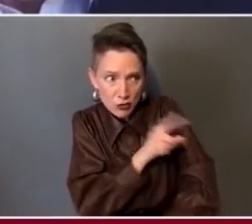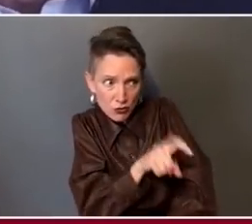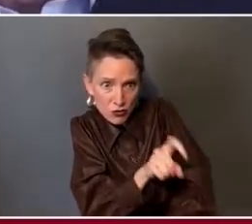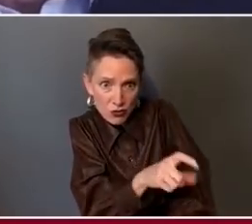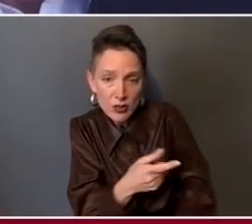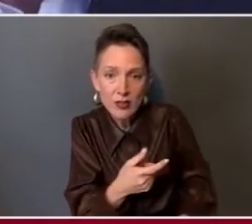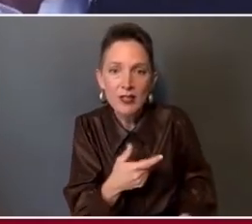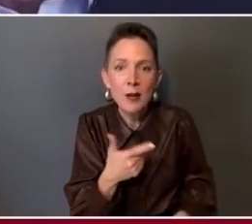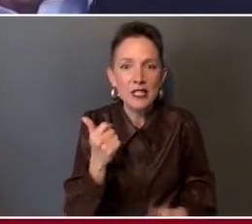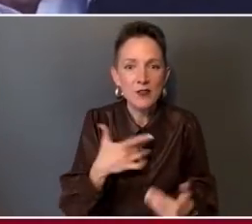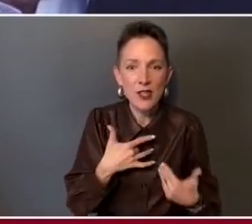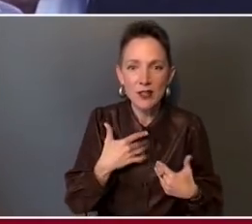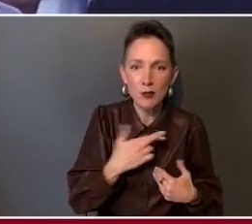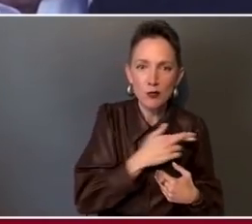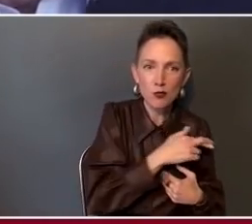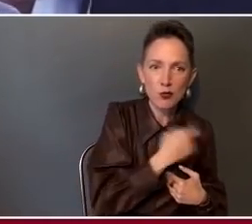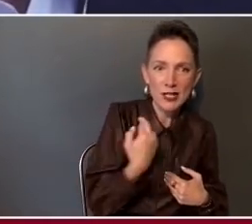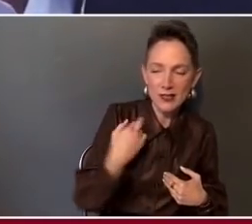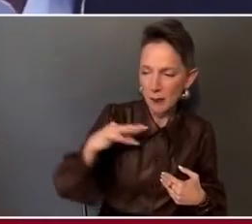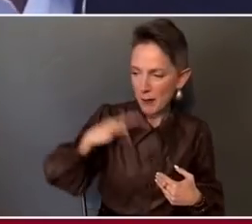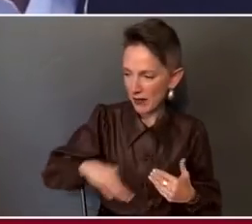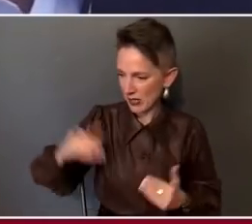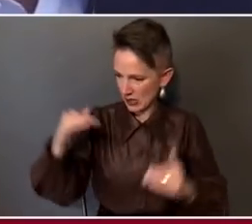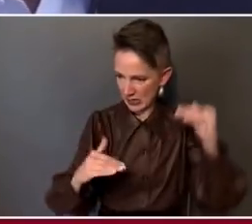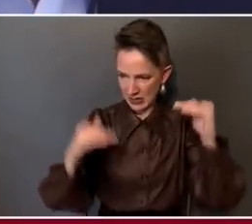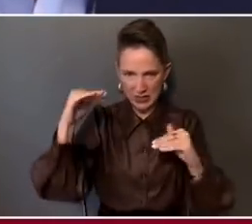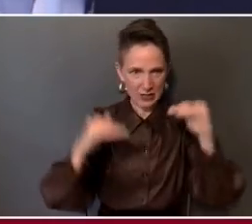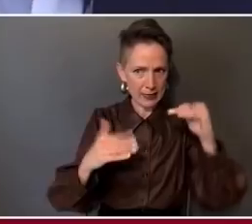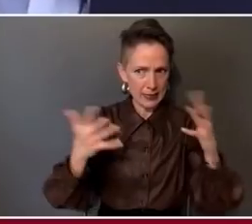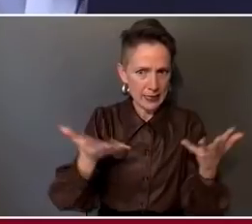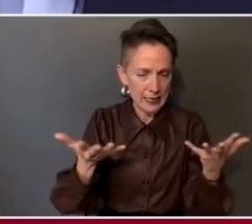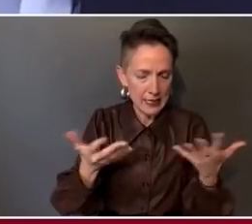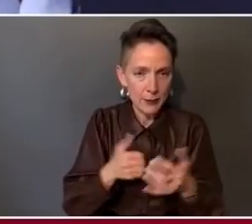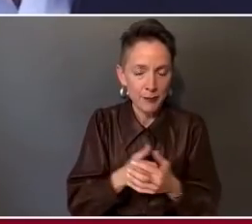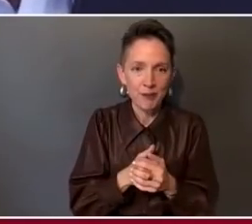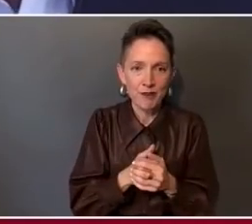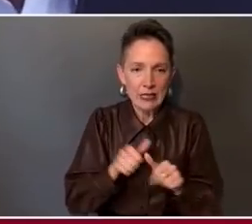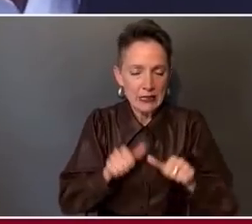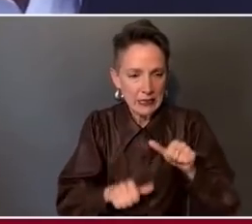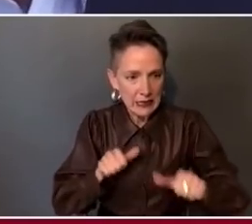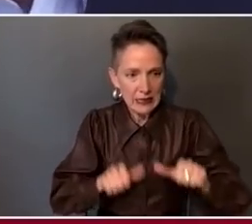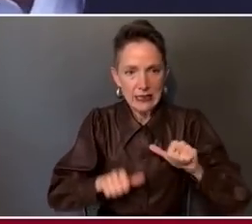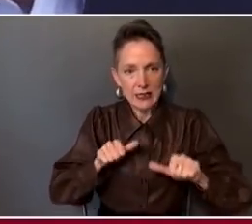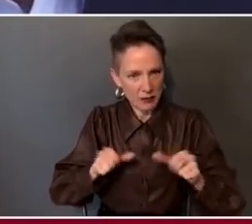-reward trade-off or the risk-benefit trade-off, and they're just uncertain.